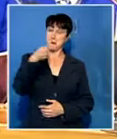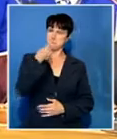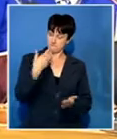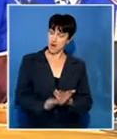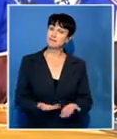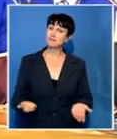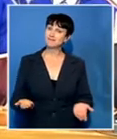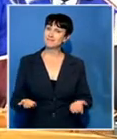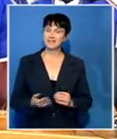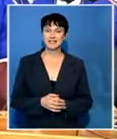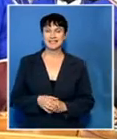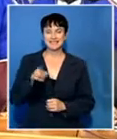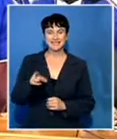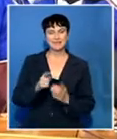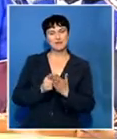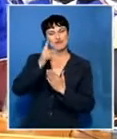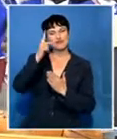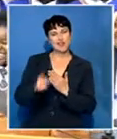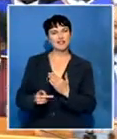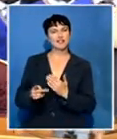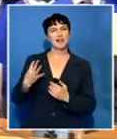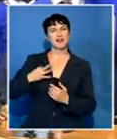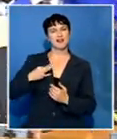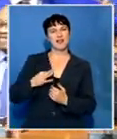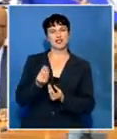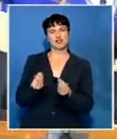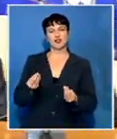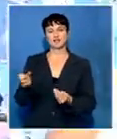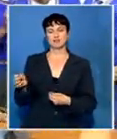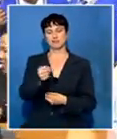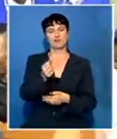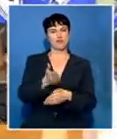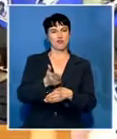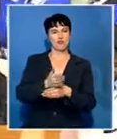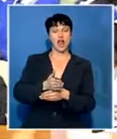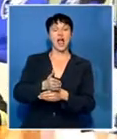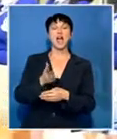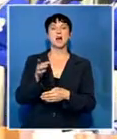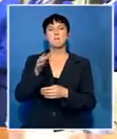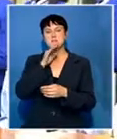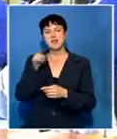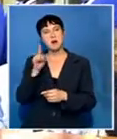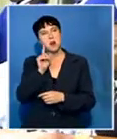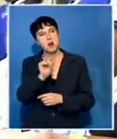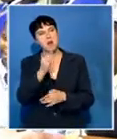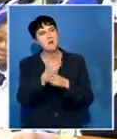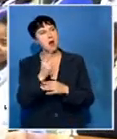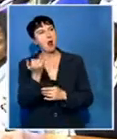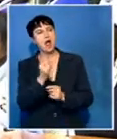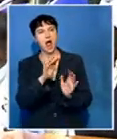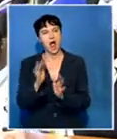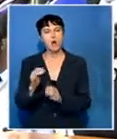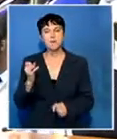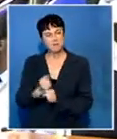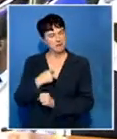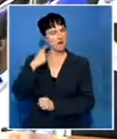The Take a Girl to Work campaign exposes girls to a working environment and an opportunity to make informed career